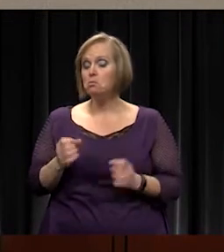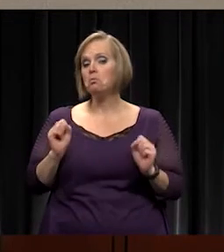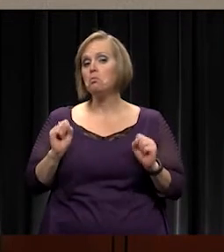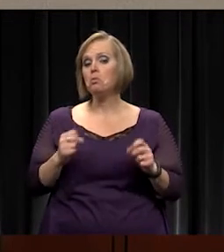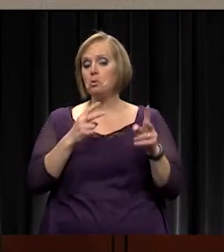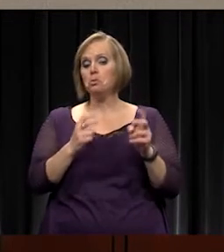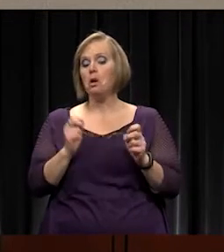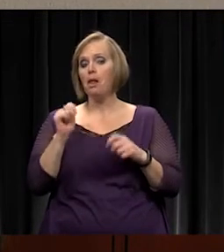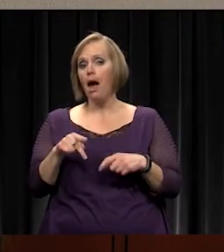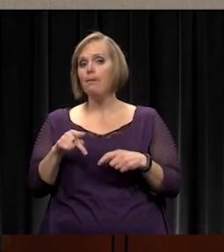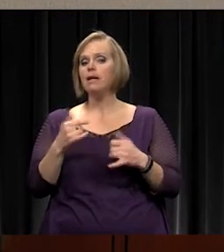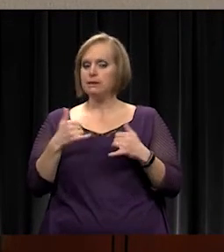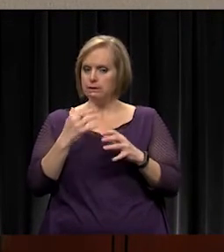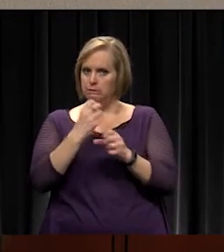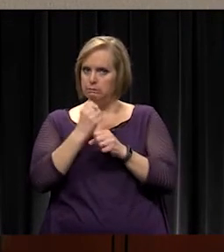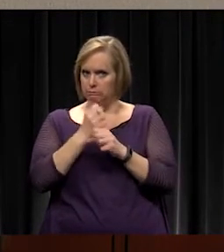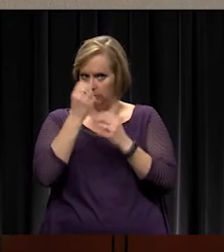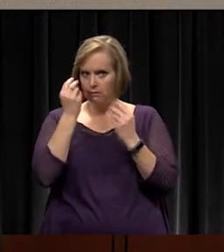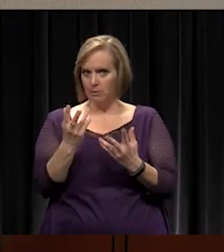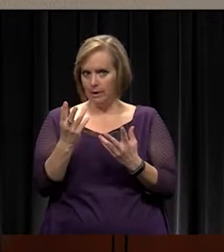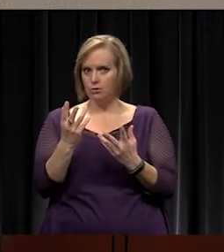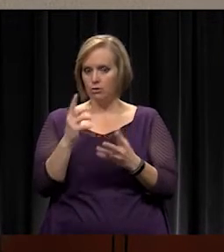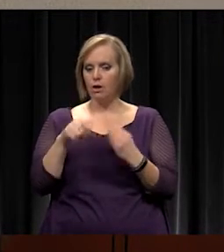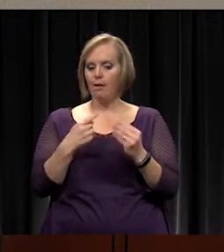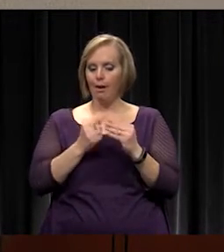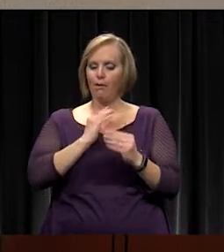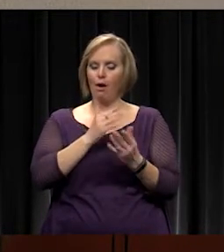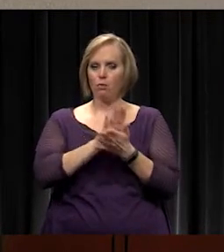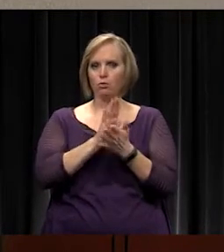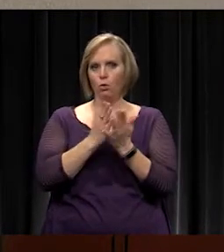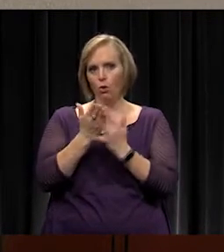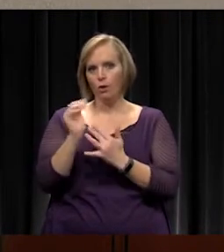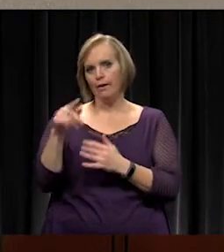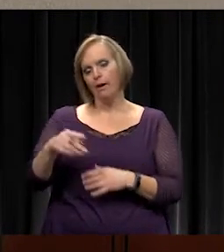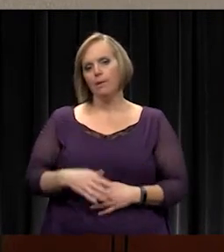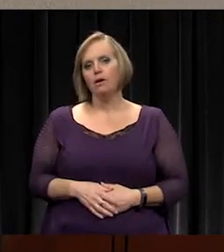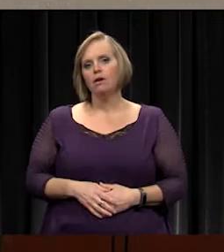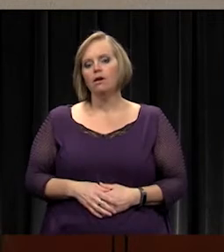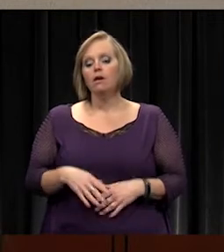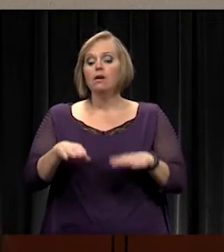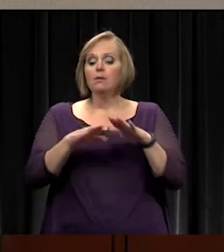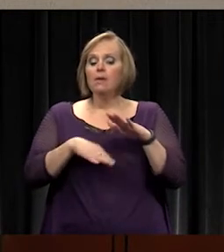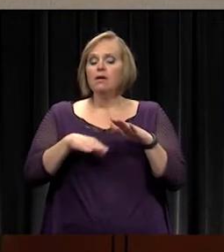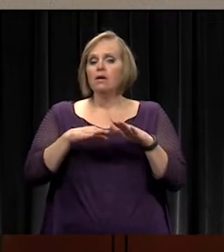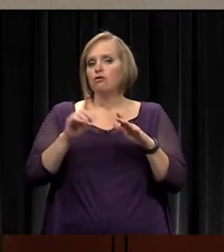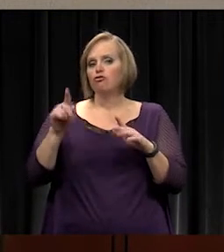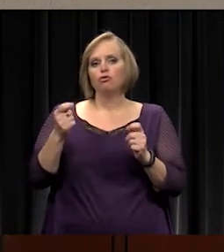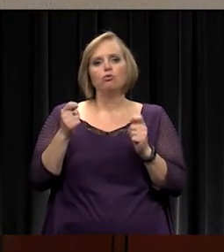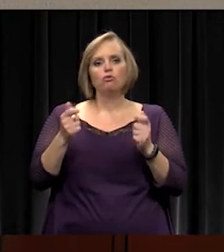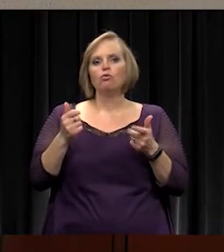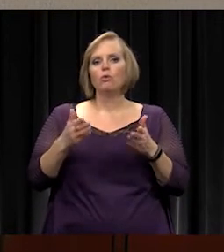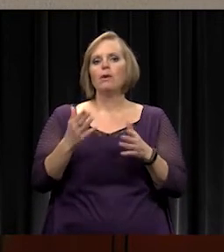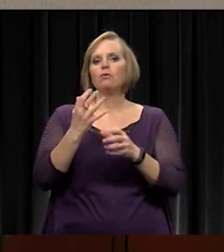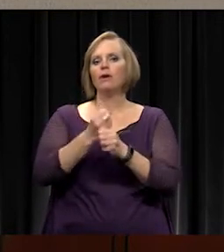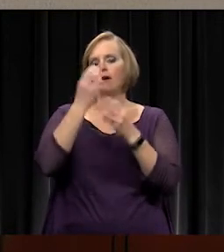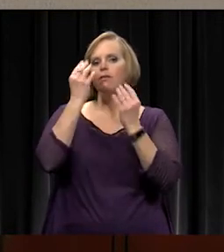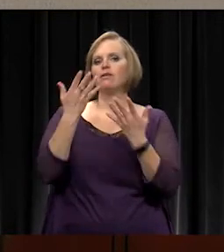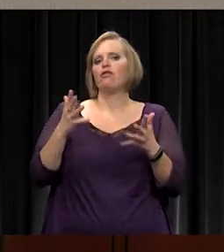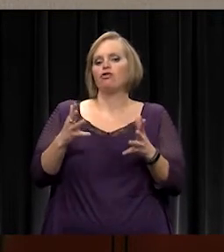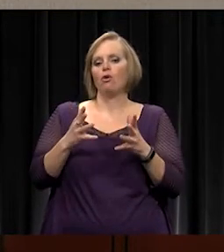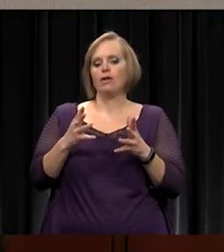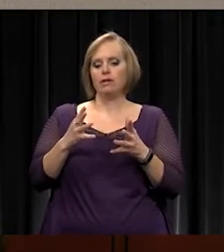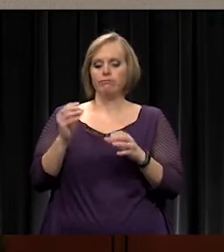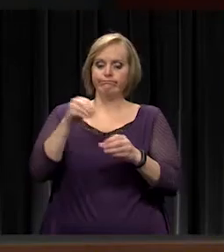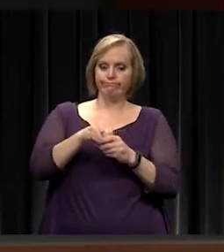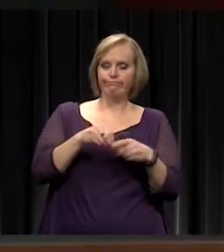download the app and get information about our schools through the app. It'd basically be a very quick way of getting information that's already stored on our websites.